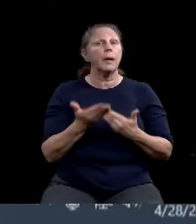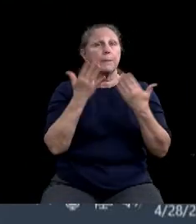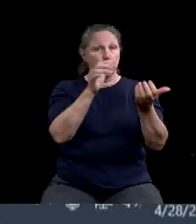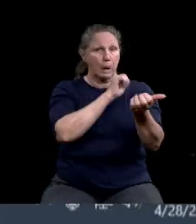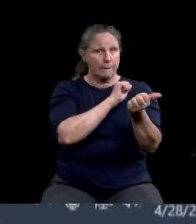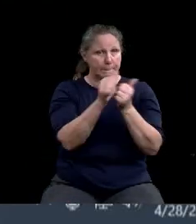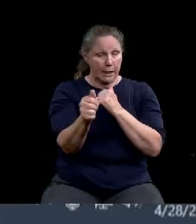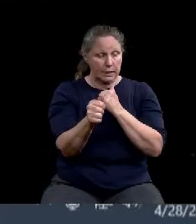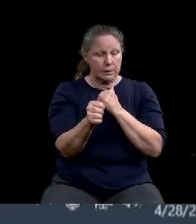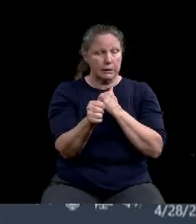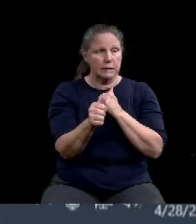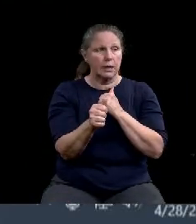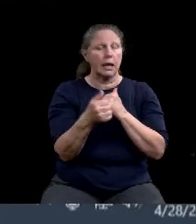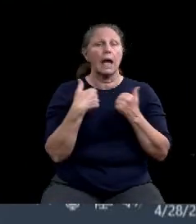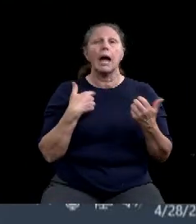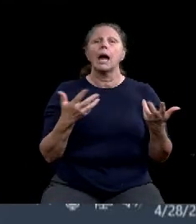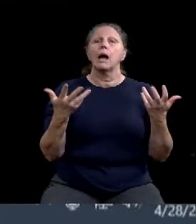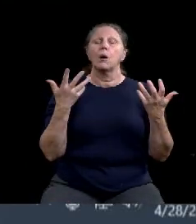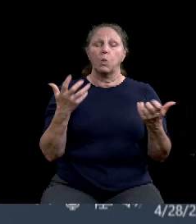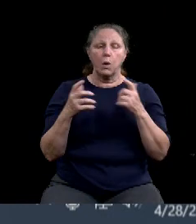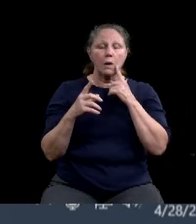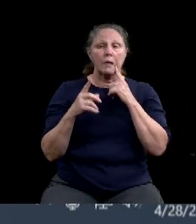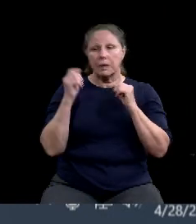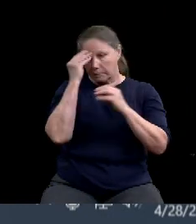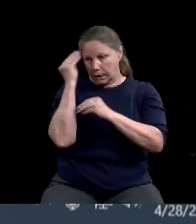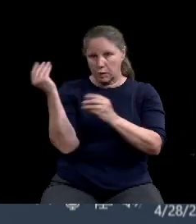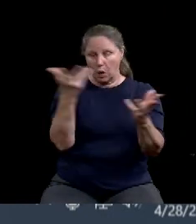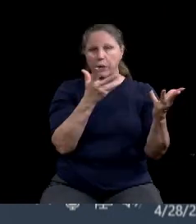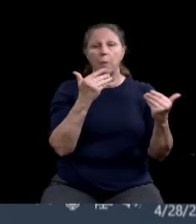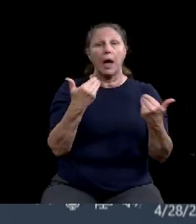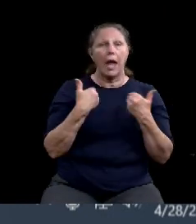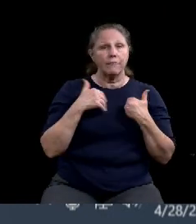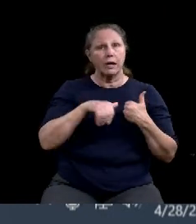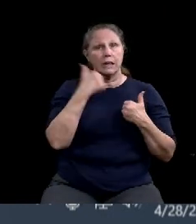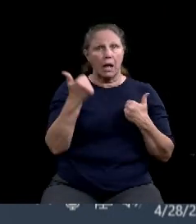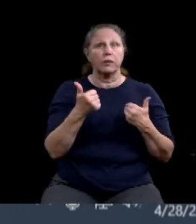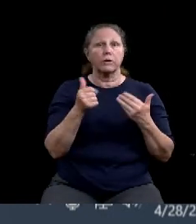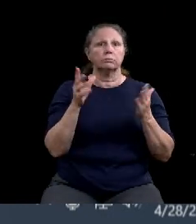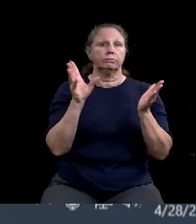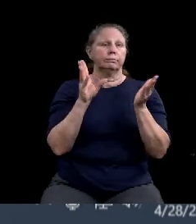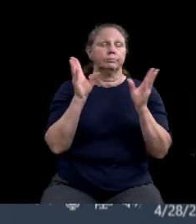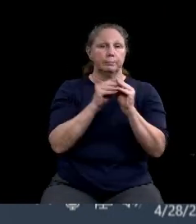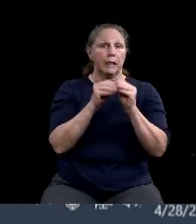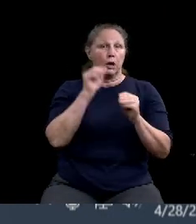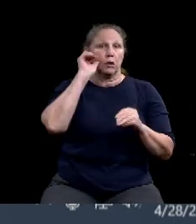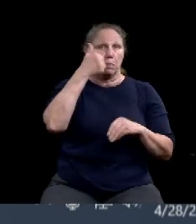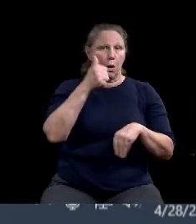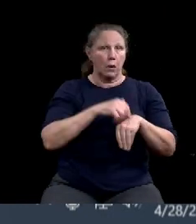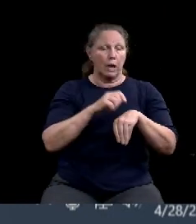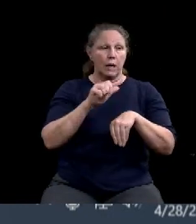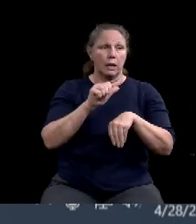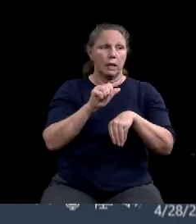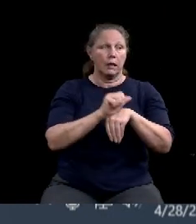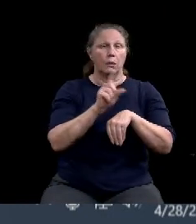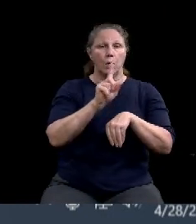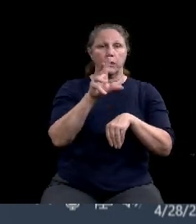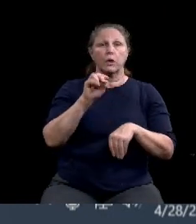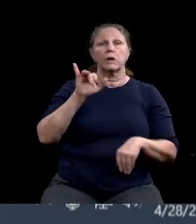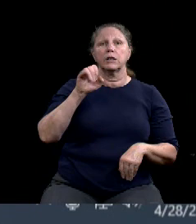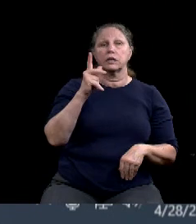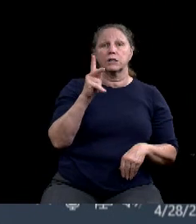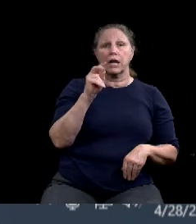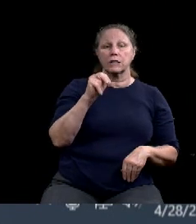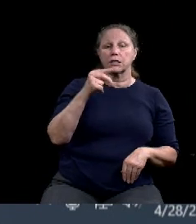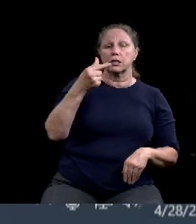know that we will be having another press conference tomorrow afternoon at 1 30. Uh, Dr. Jackson Griggs, uh, Judge Scott Felton and I will be, uh,